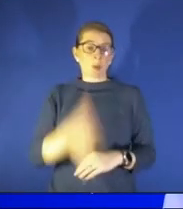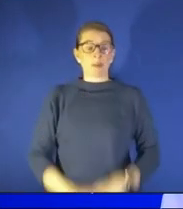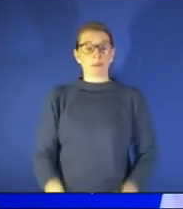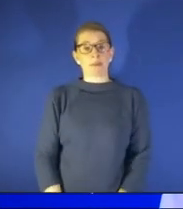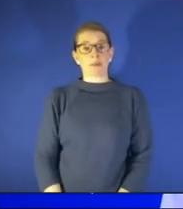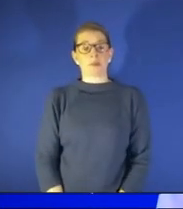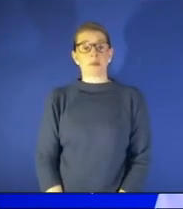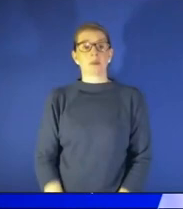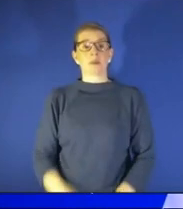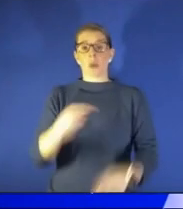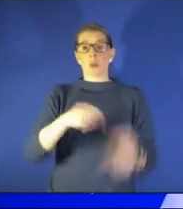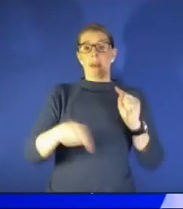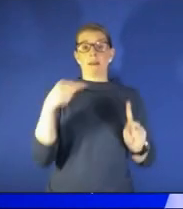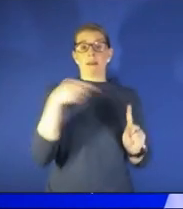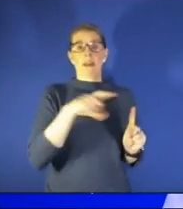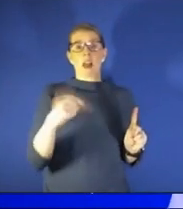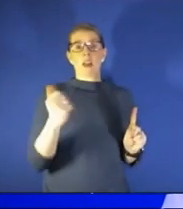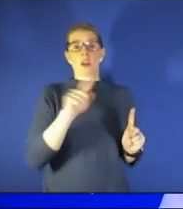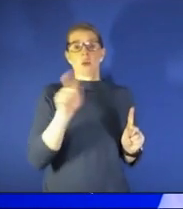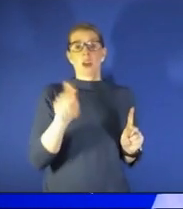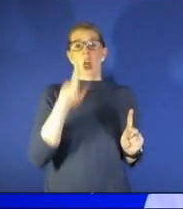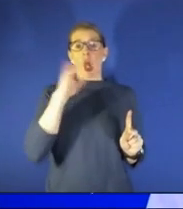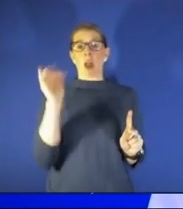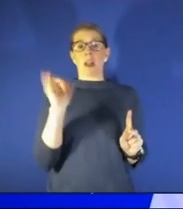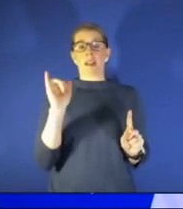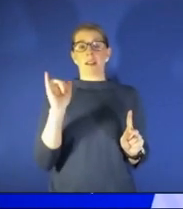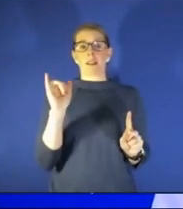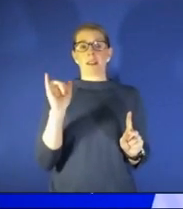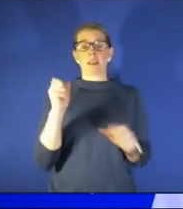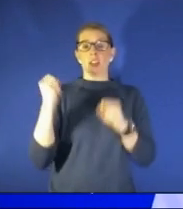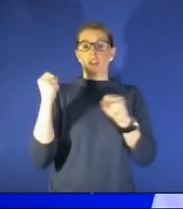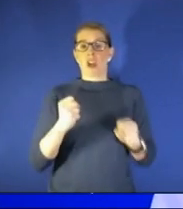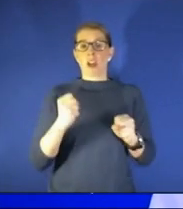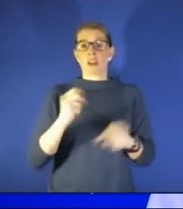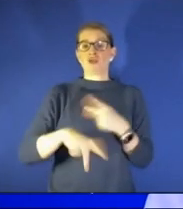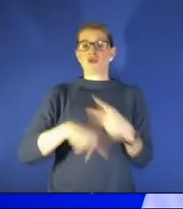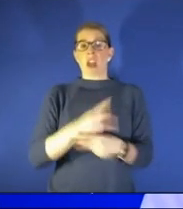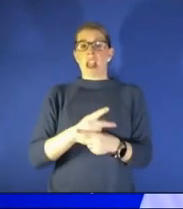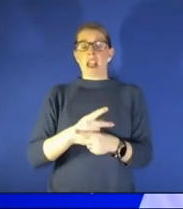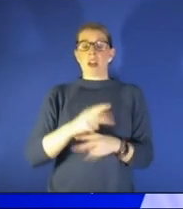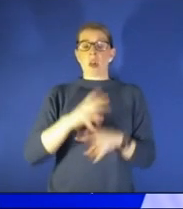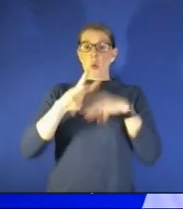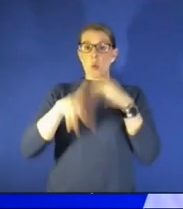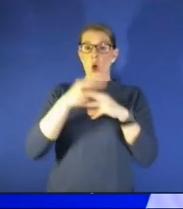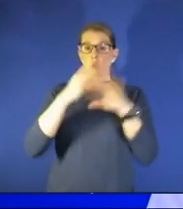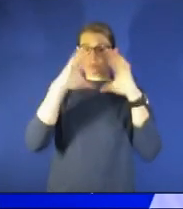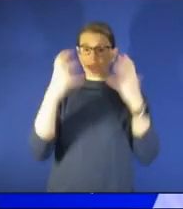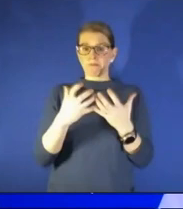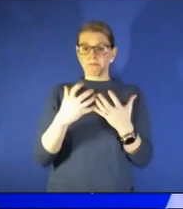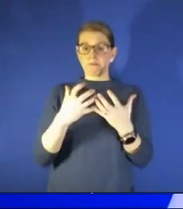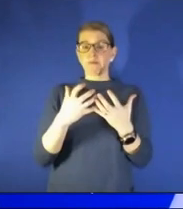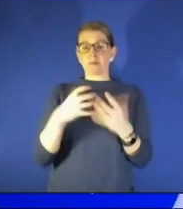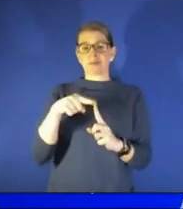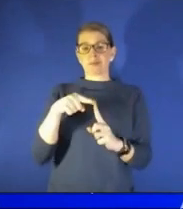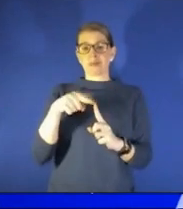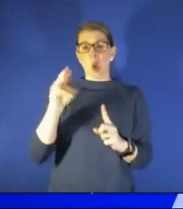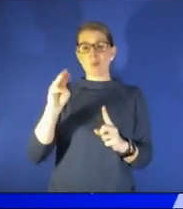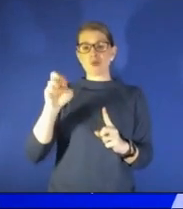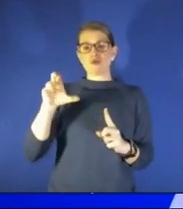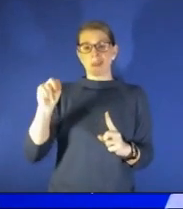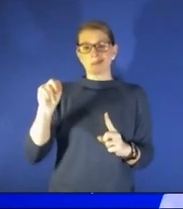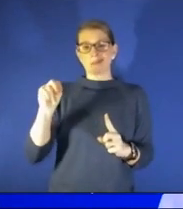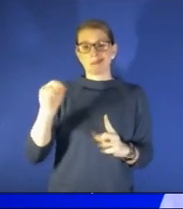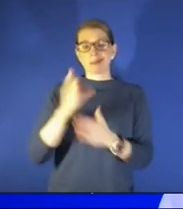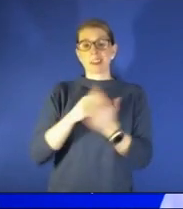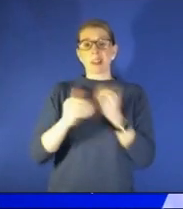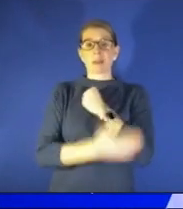that other question too it really looks like the dominant strain around the world or variant continues to be omicron and then in some countries we do see